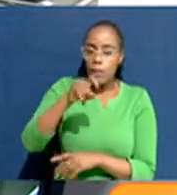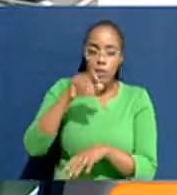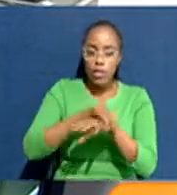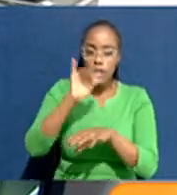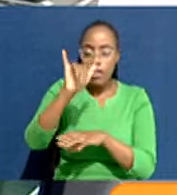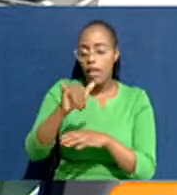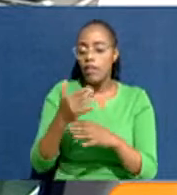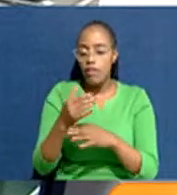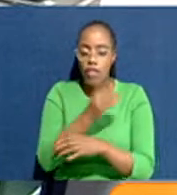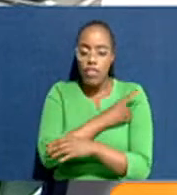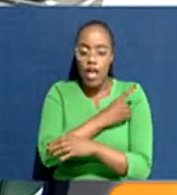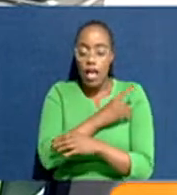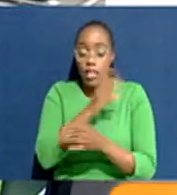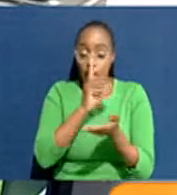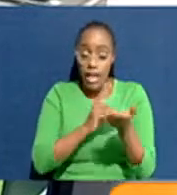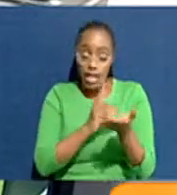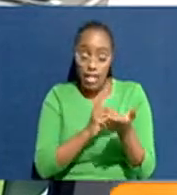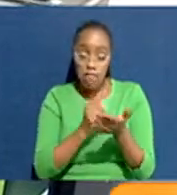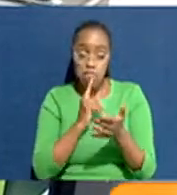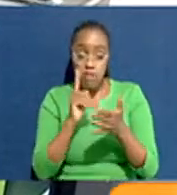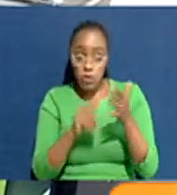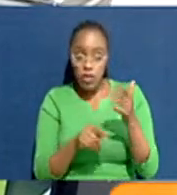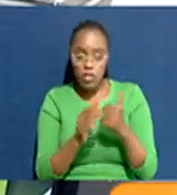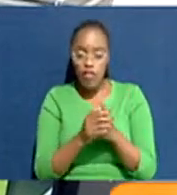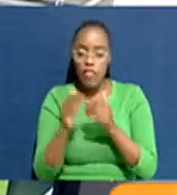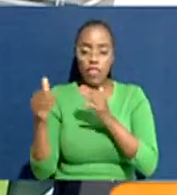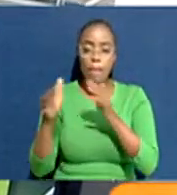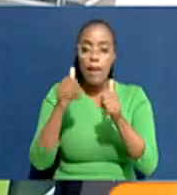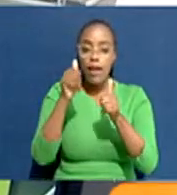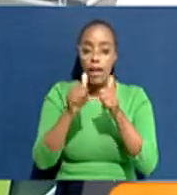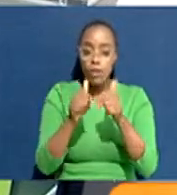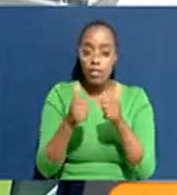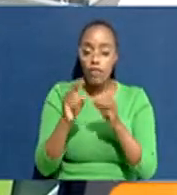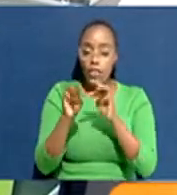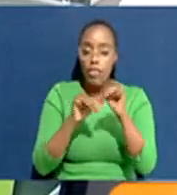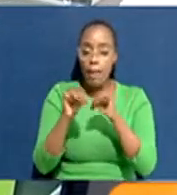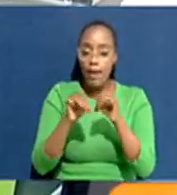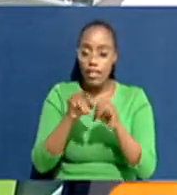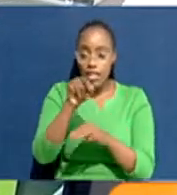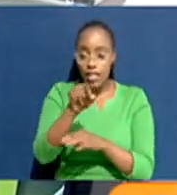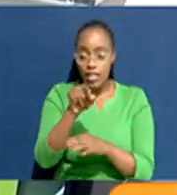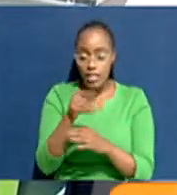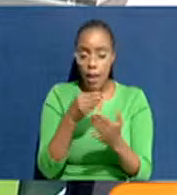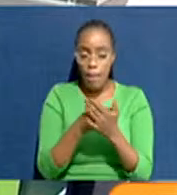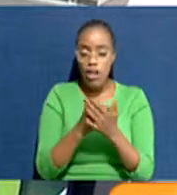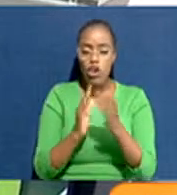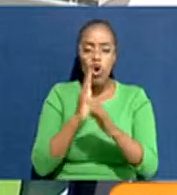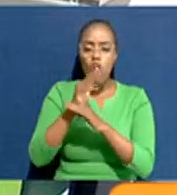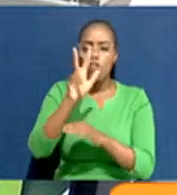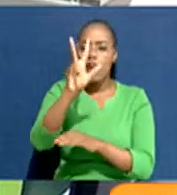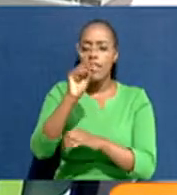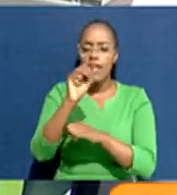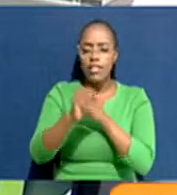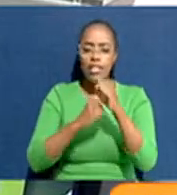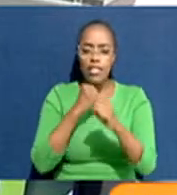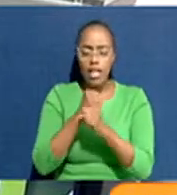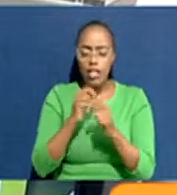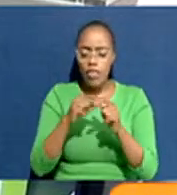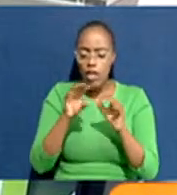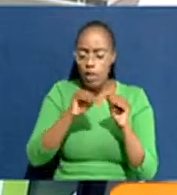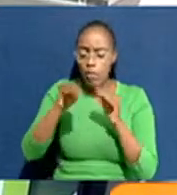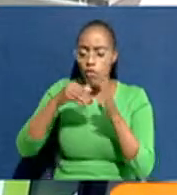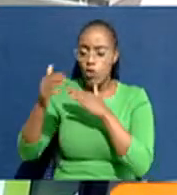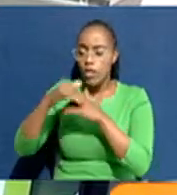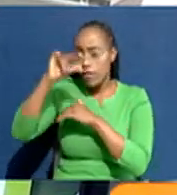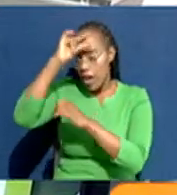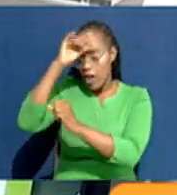Dr. is highlighting that. What is the mechanism of managing this thing over 30 years? Okay. And again, going back to what